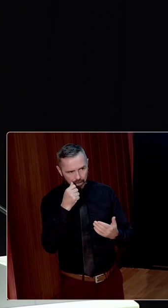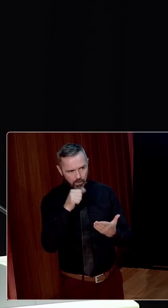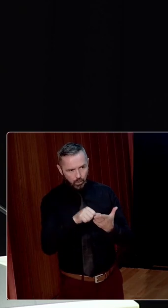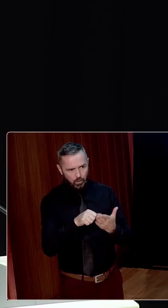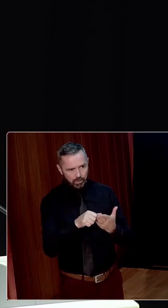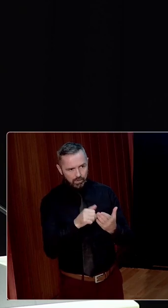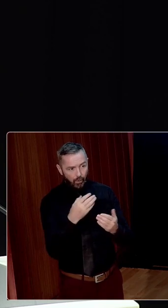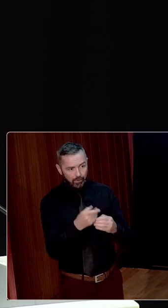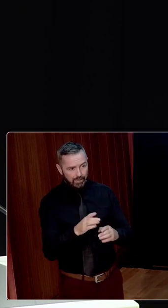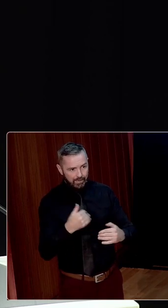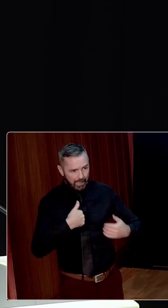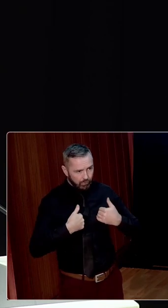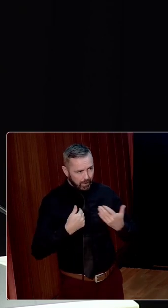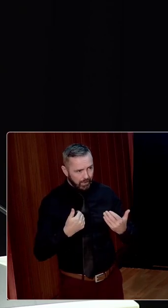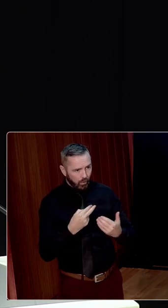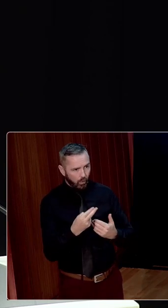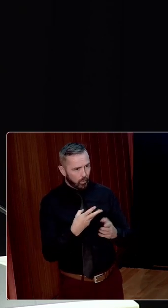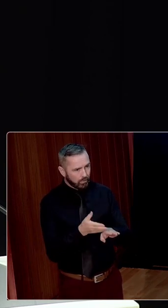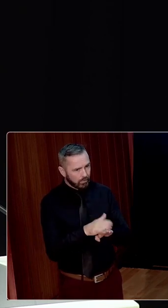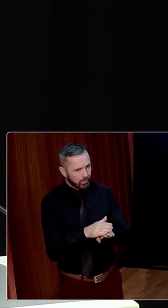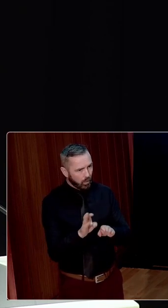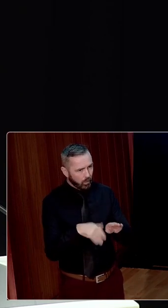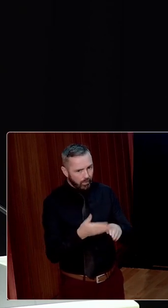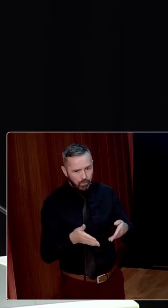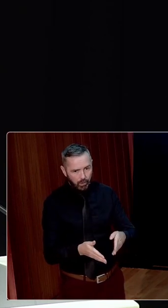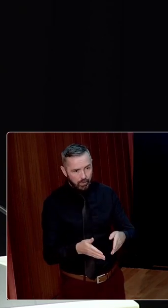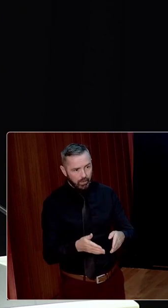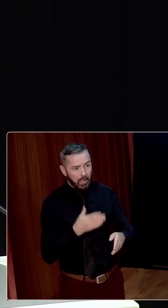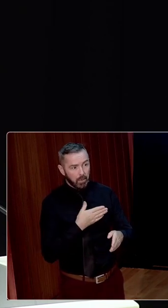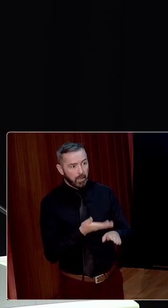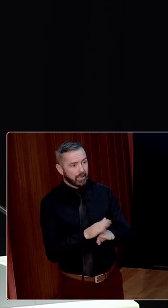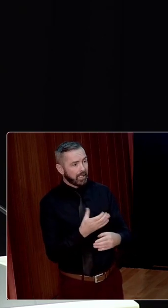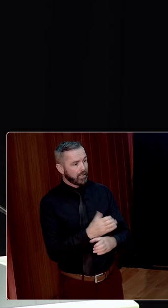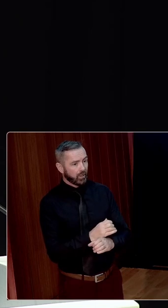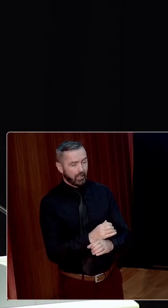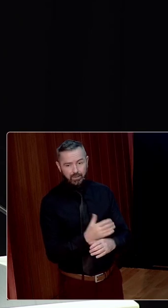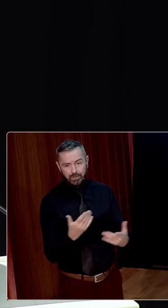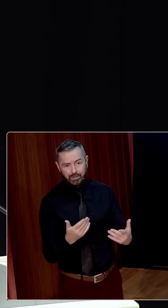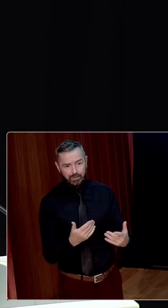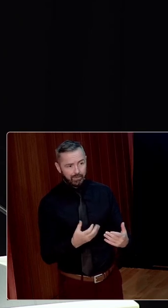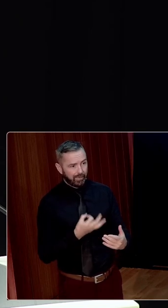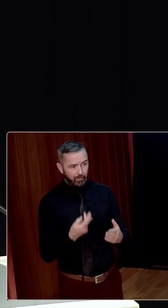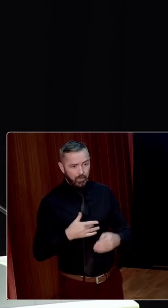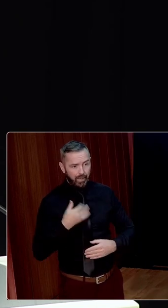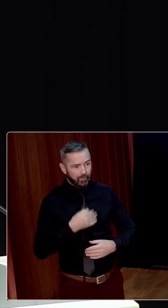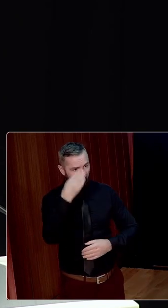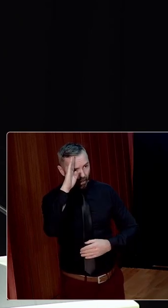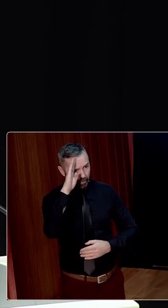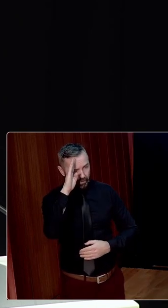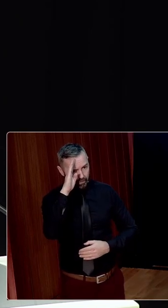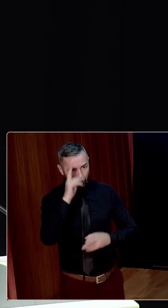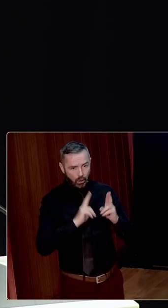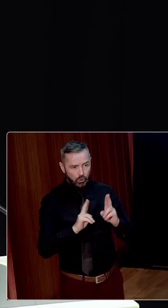authorities. Surely as my dead child has made the supreme sacrifice for Ireland, the least I might expect is an acknowledgement